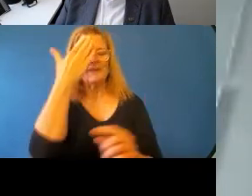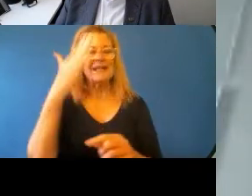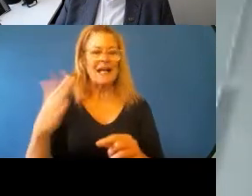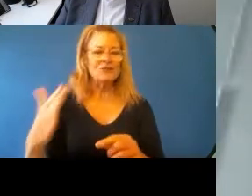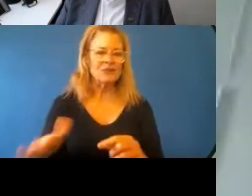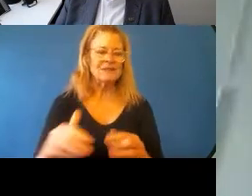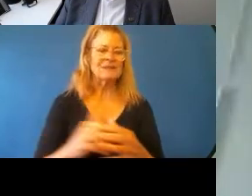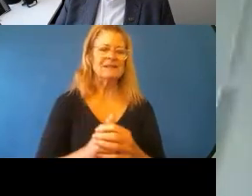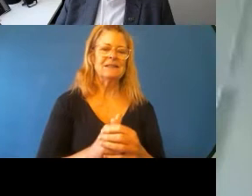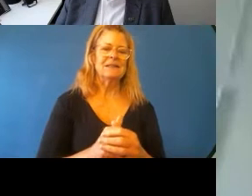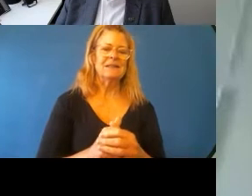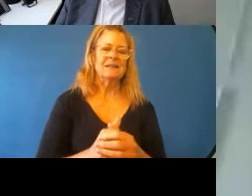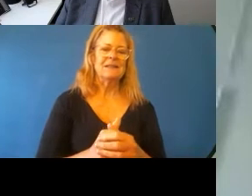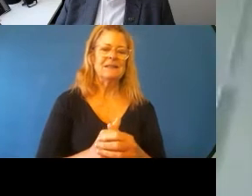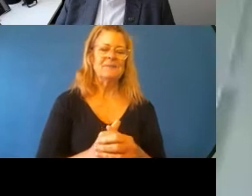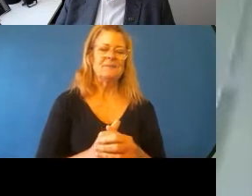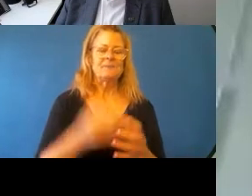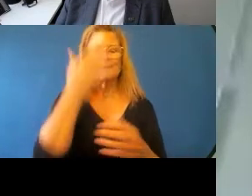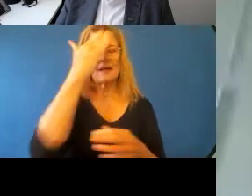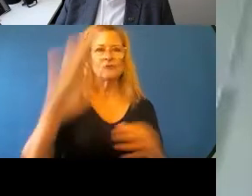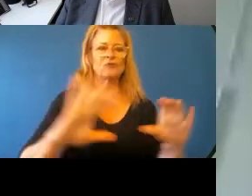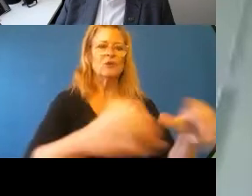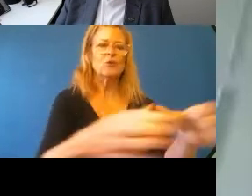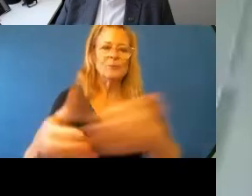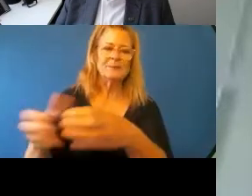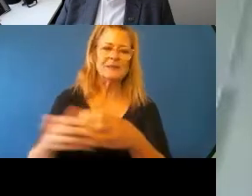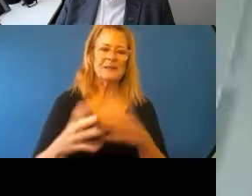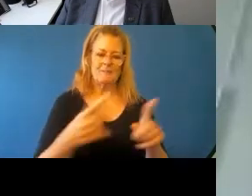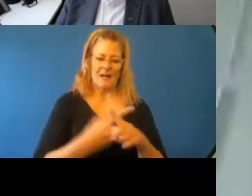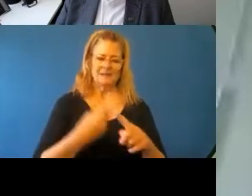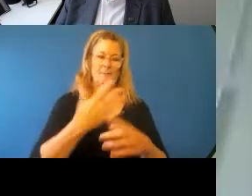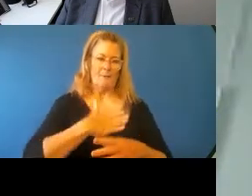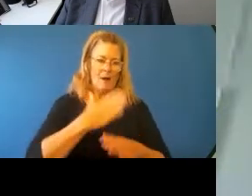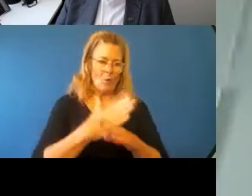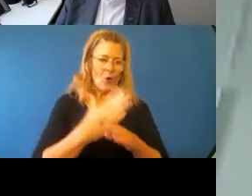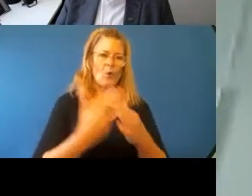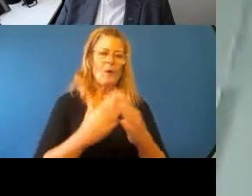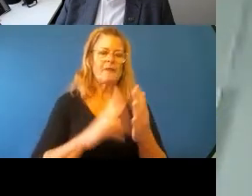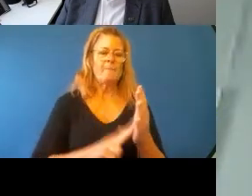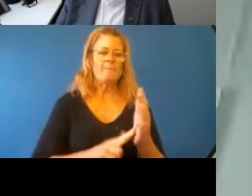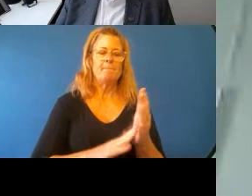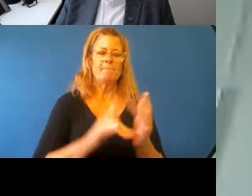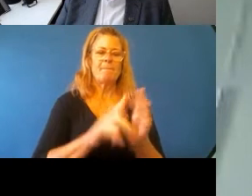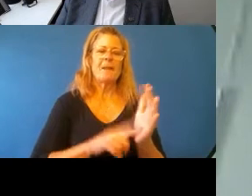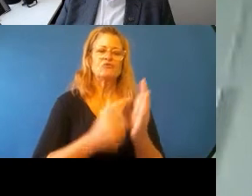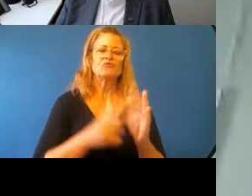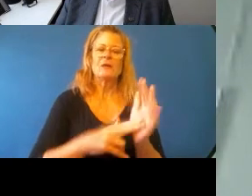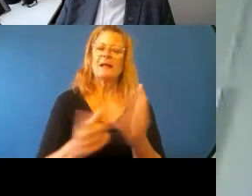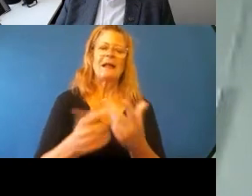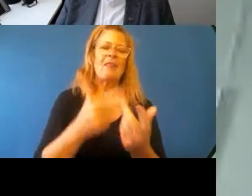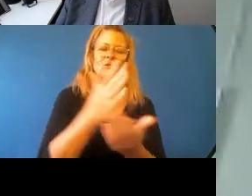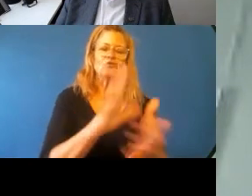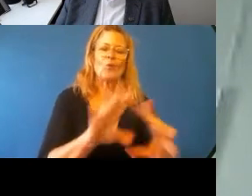well as the work that I've been doing with Mildred and with other traditional owners across the state to